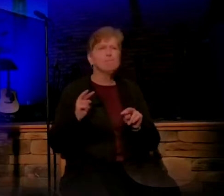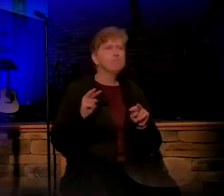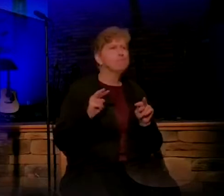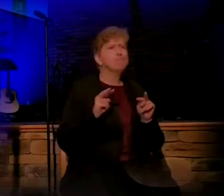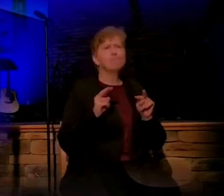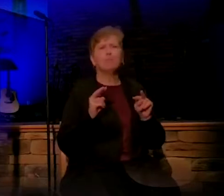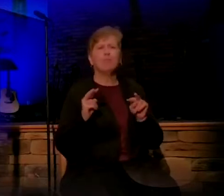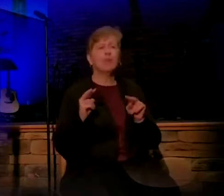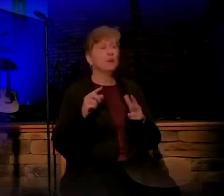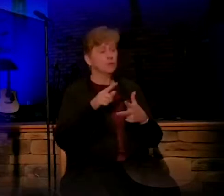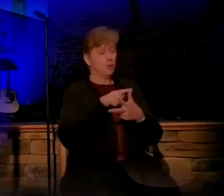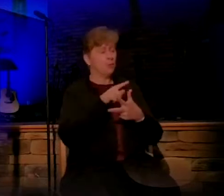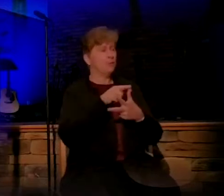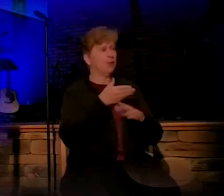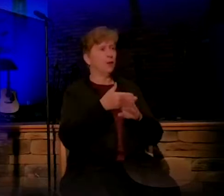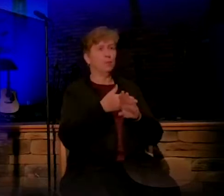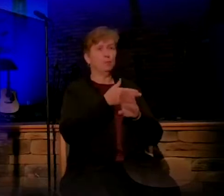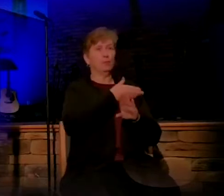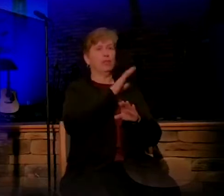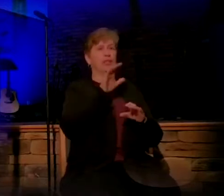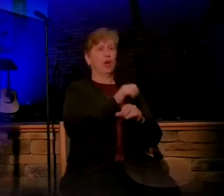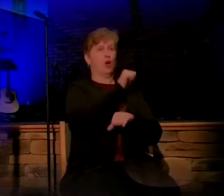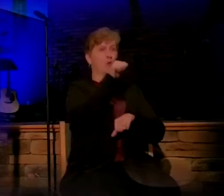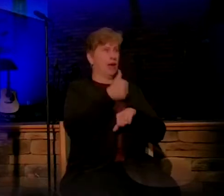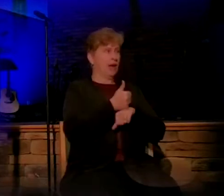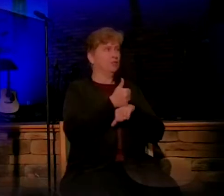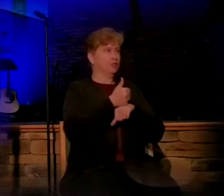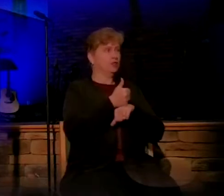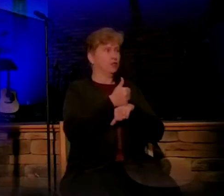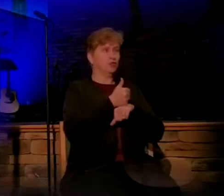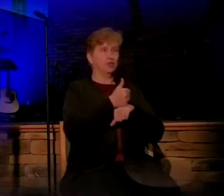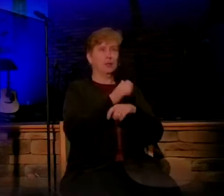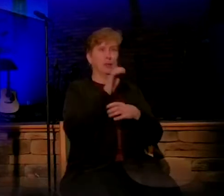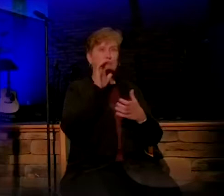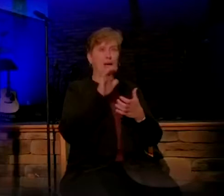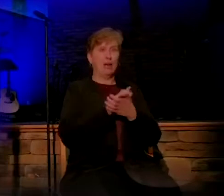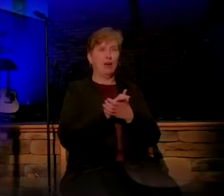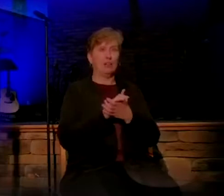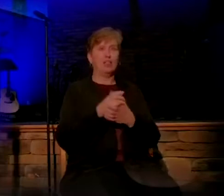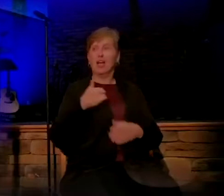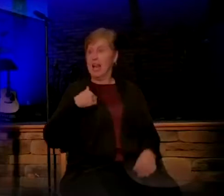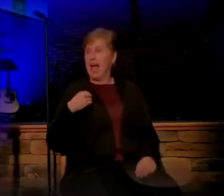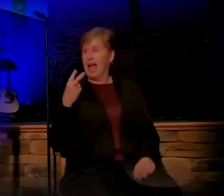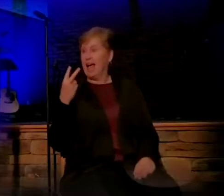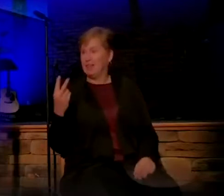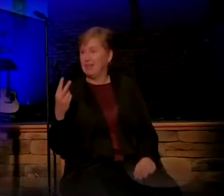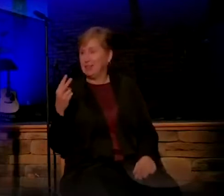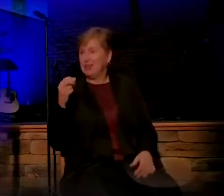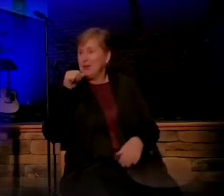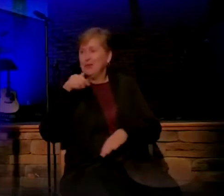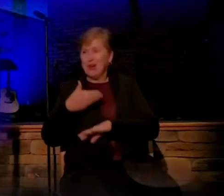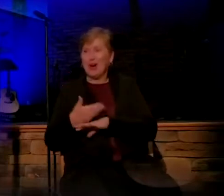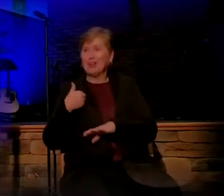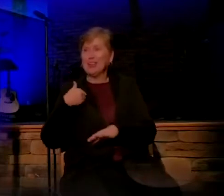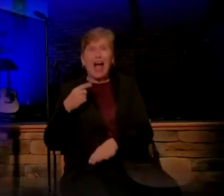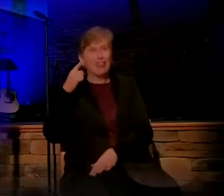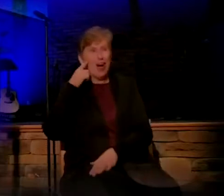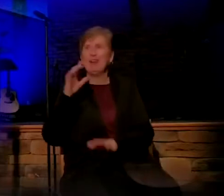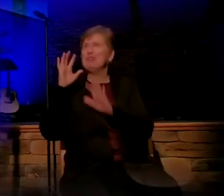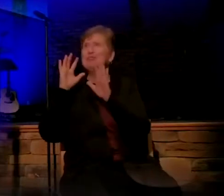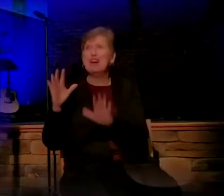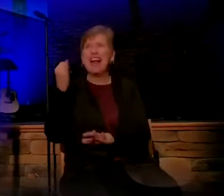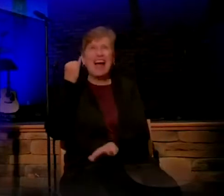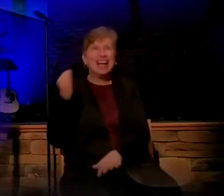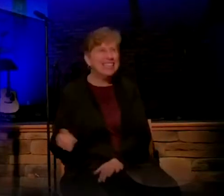prearranged marriage, which I believe, because I have two daughters, is a splendid idea. So that was step number